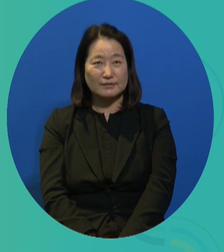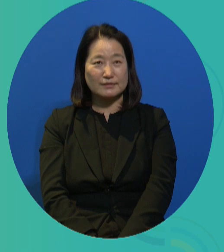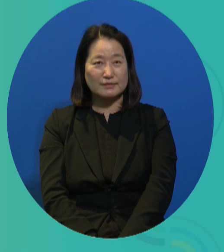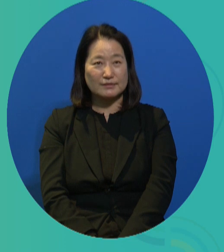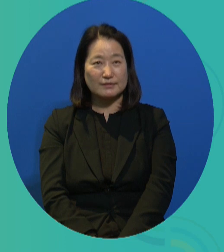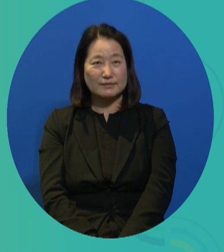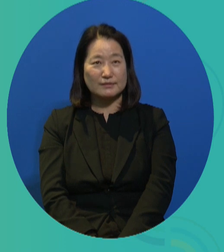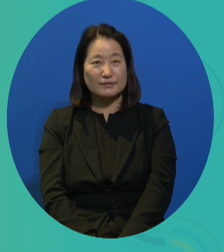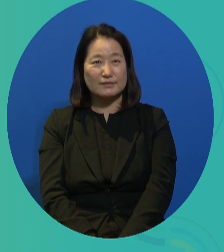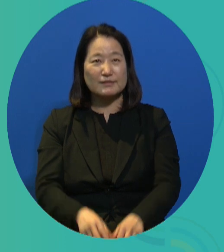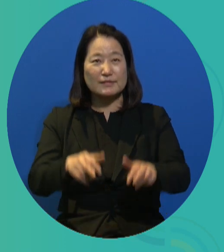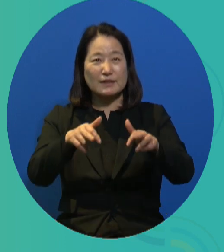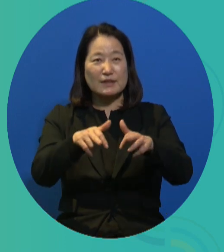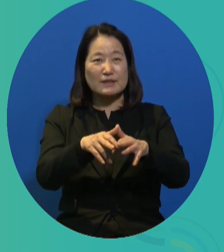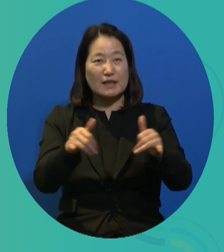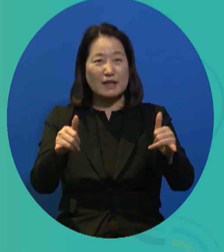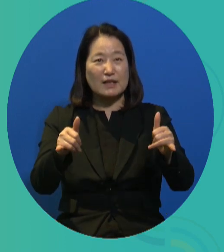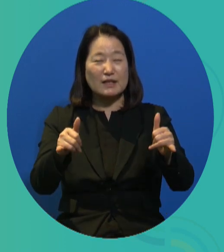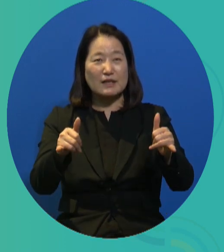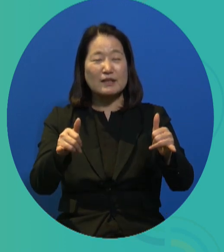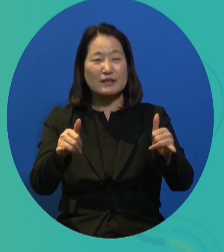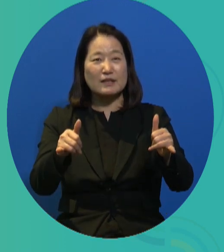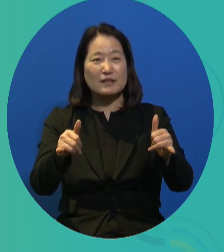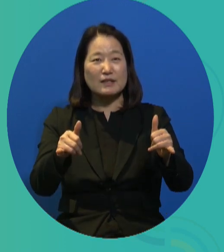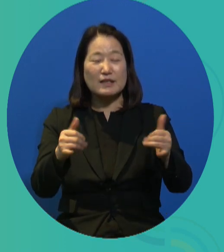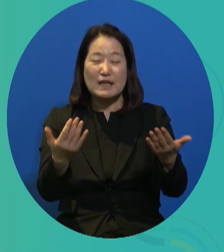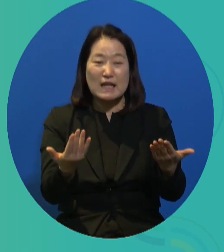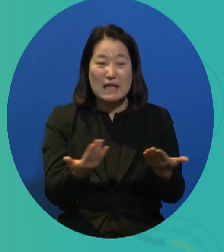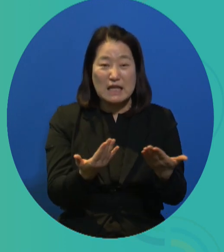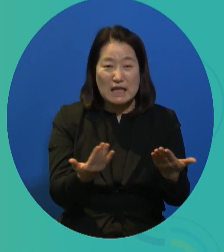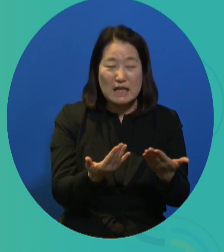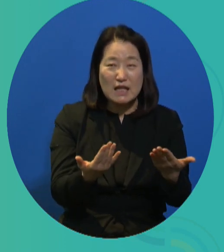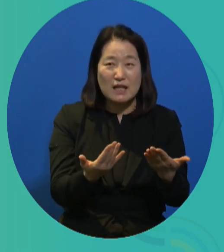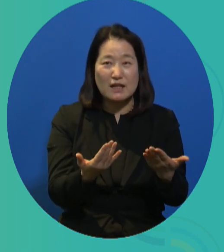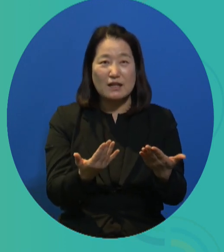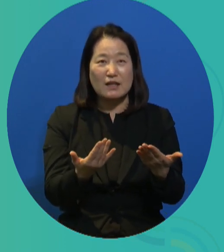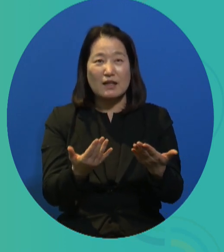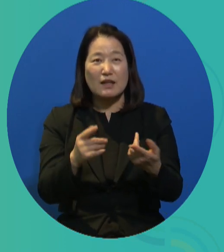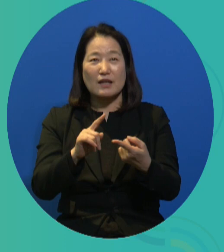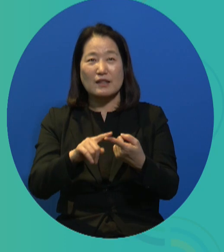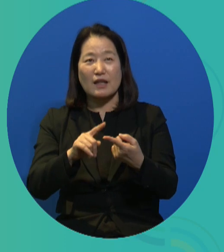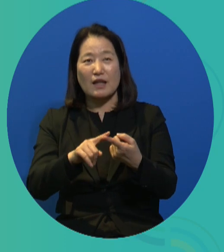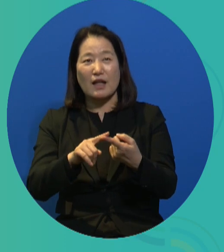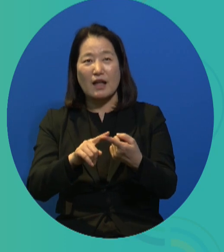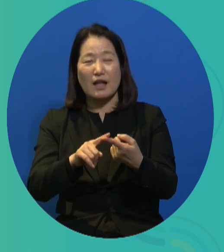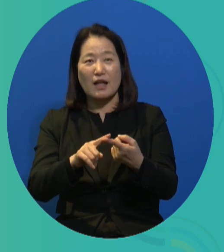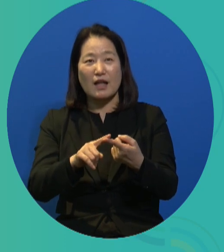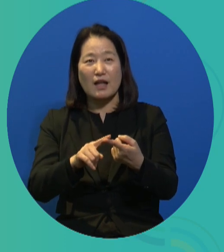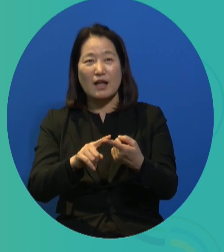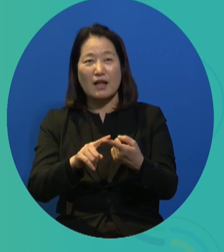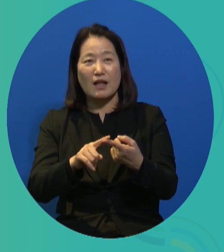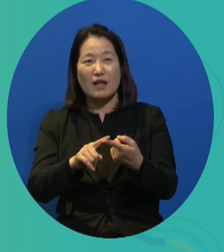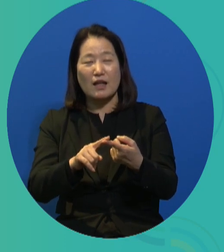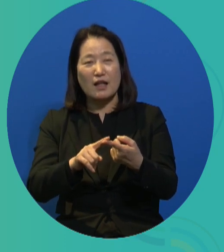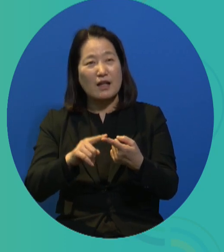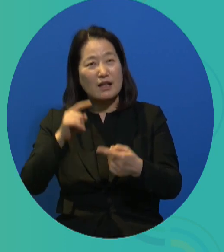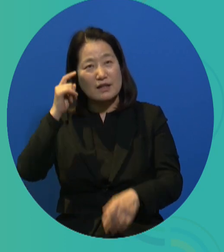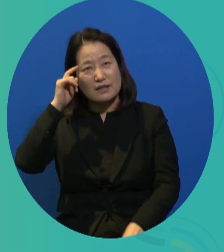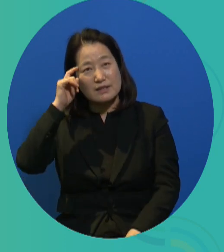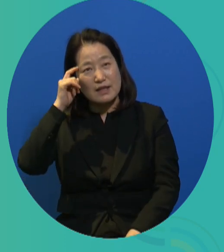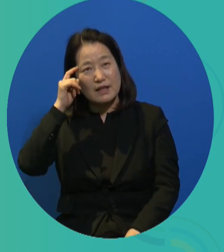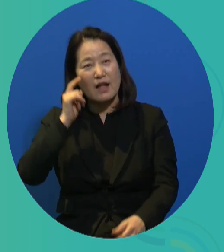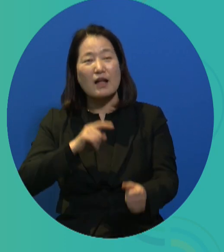But I would like to conclude with this, that persons with severe disabilities, for them, the concept of work and the idea of work